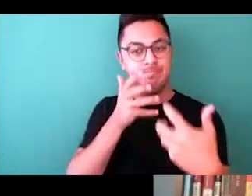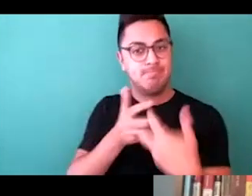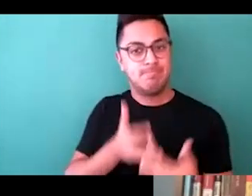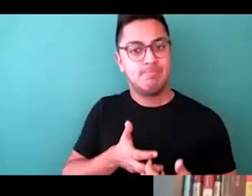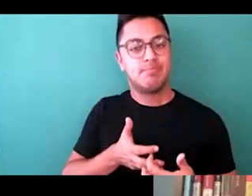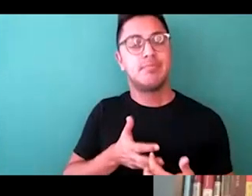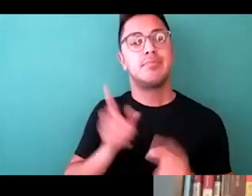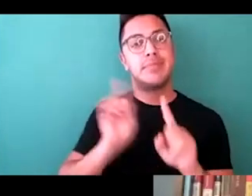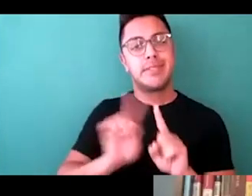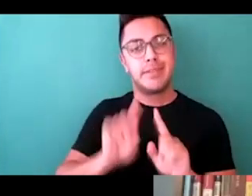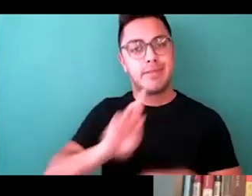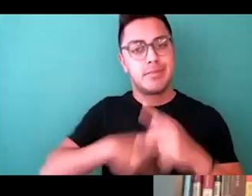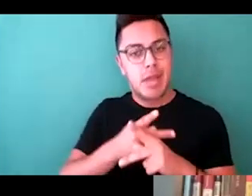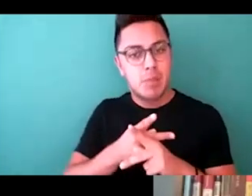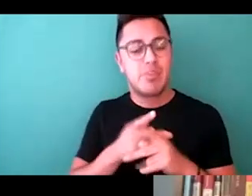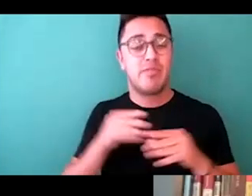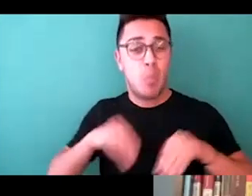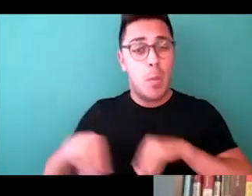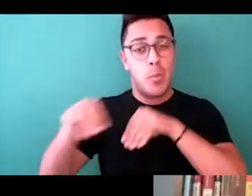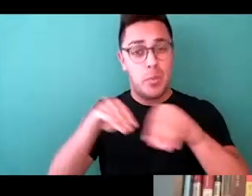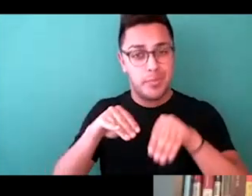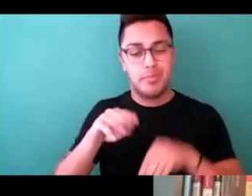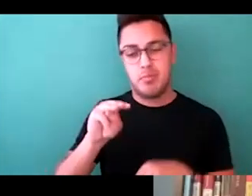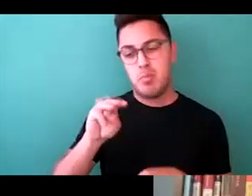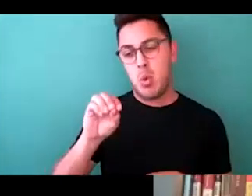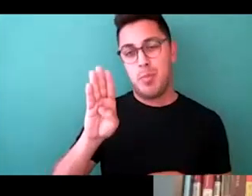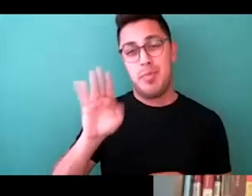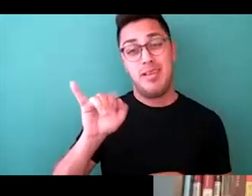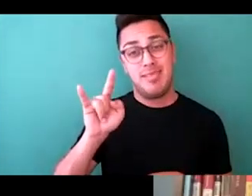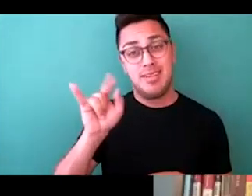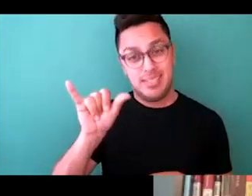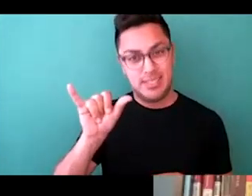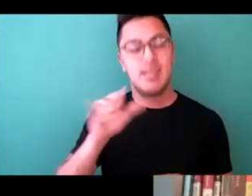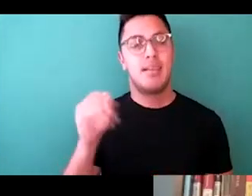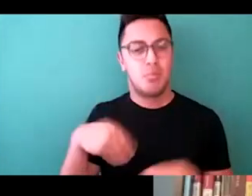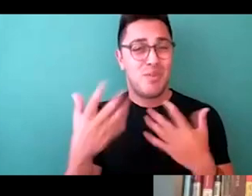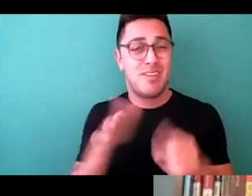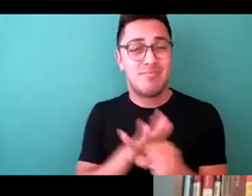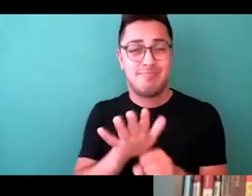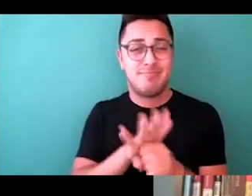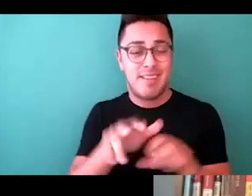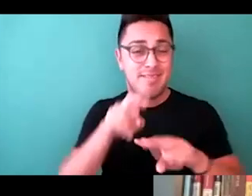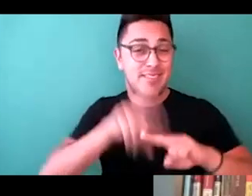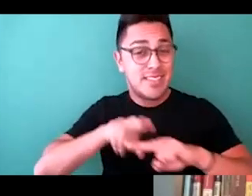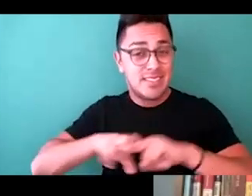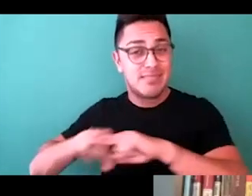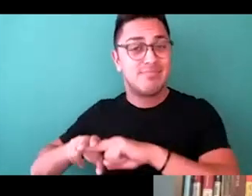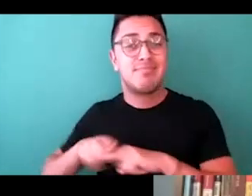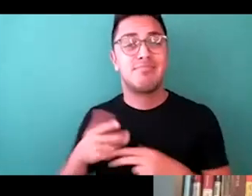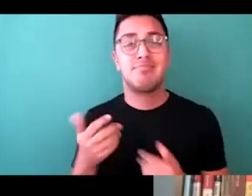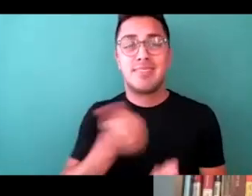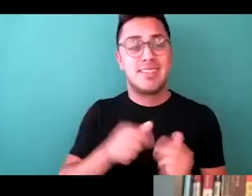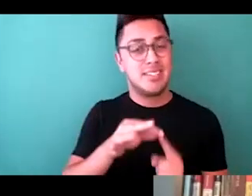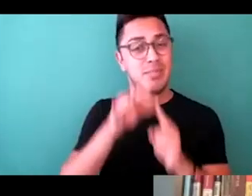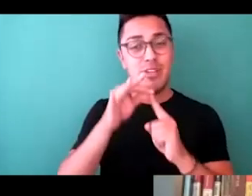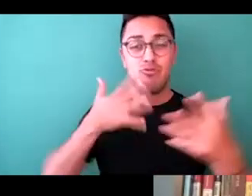different types of mobility, as well as providing ample seating, any special dressing